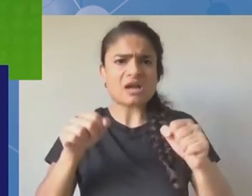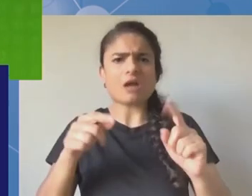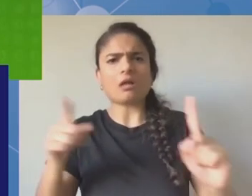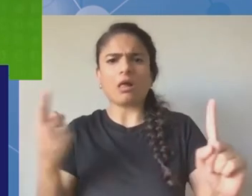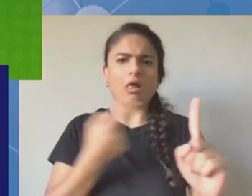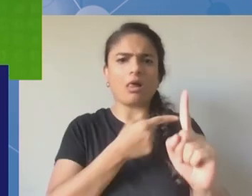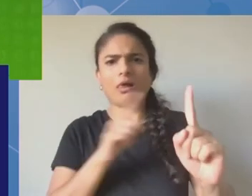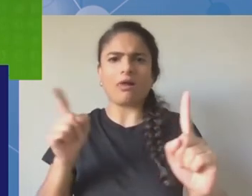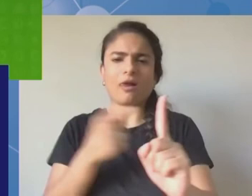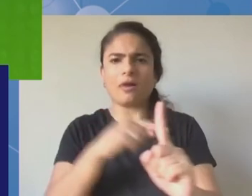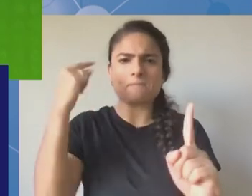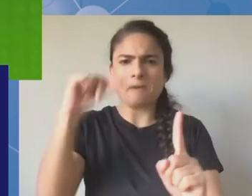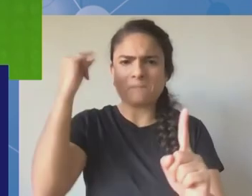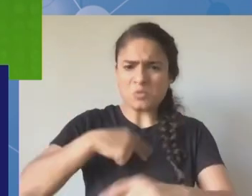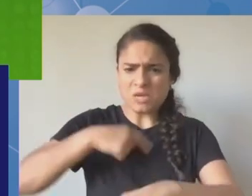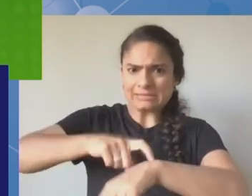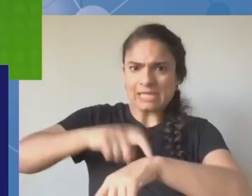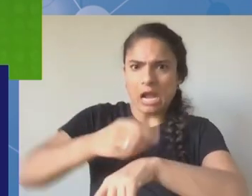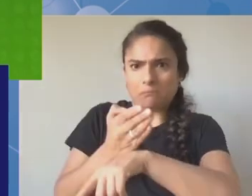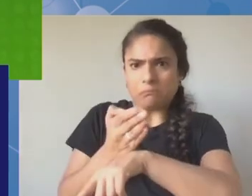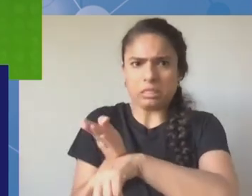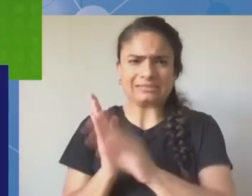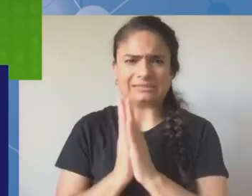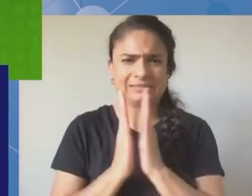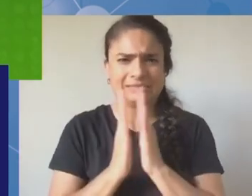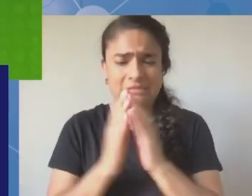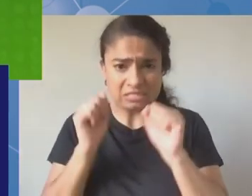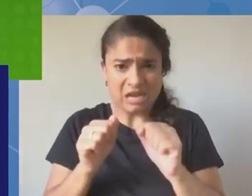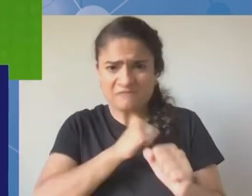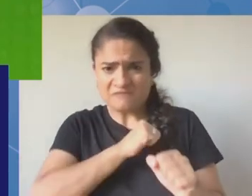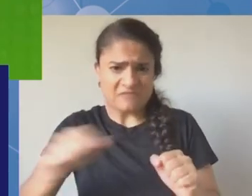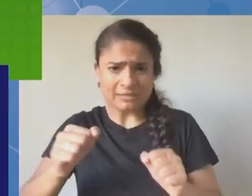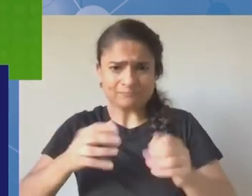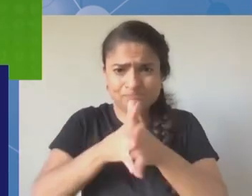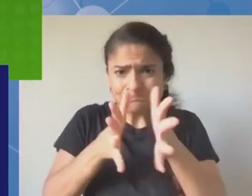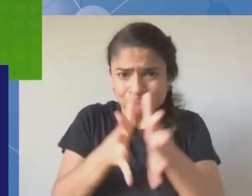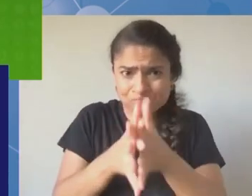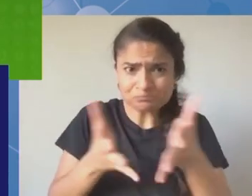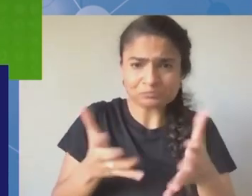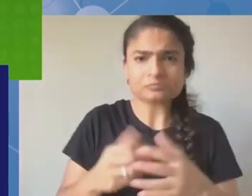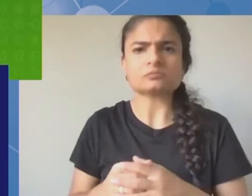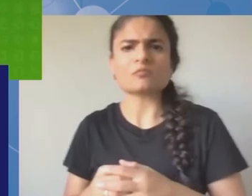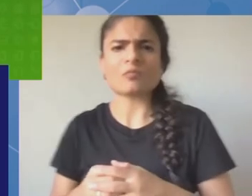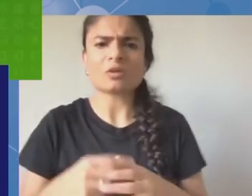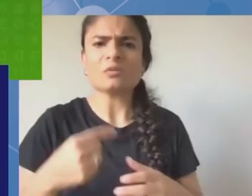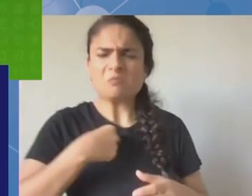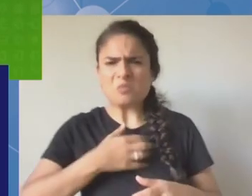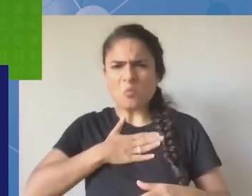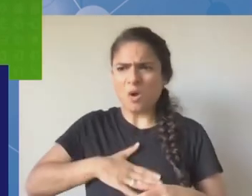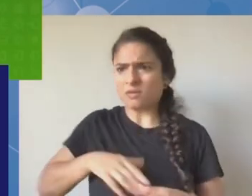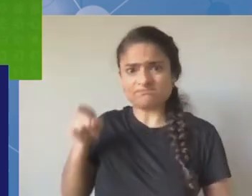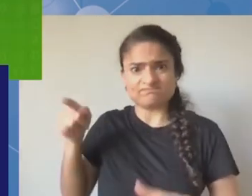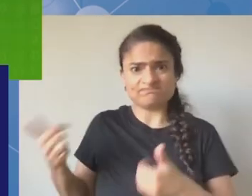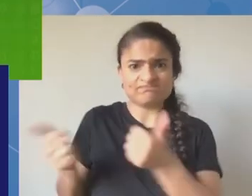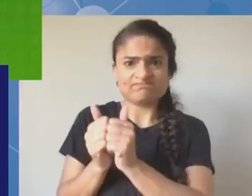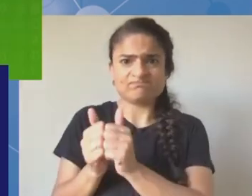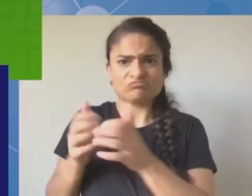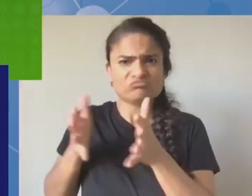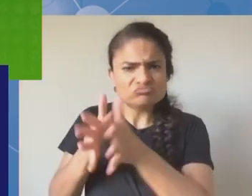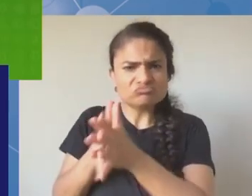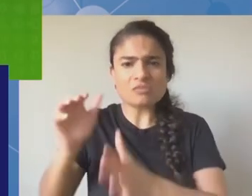paul